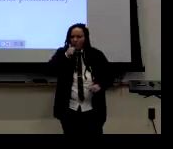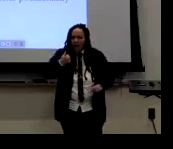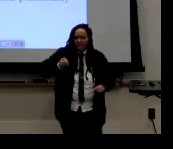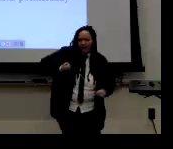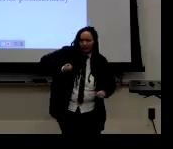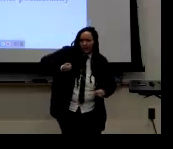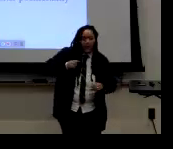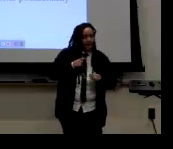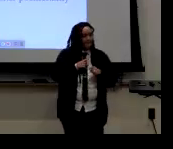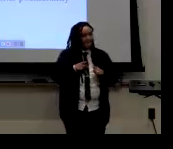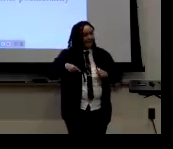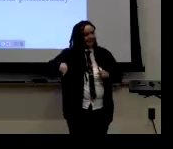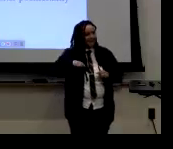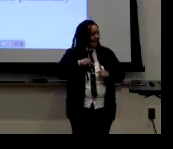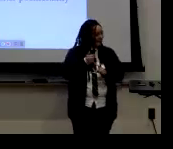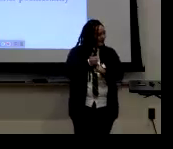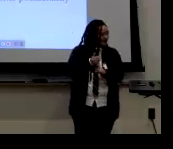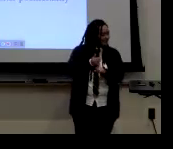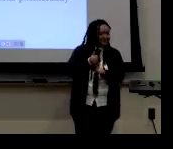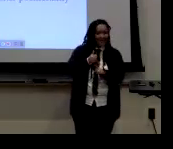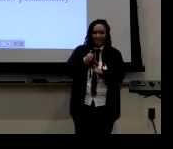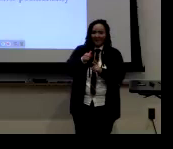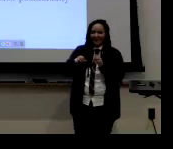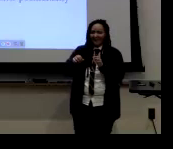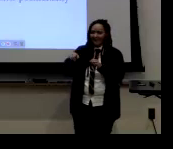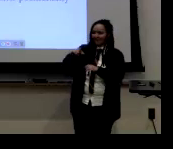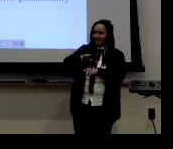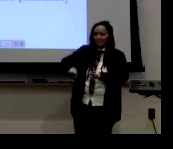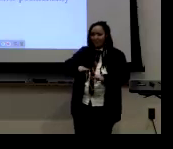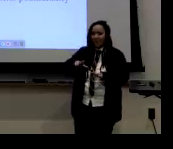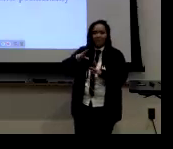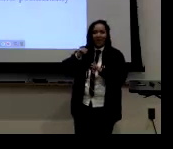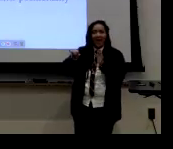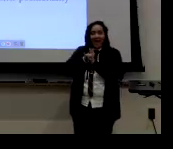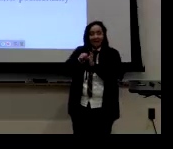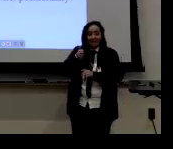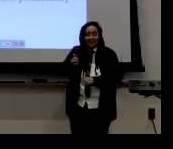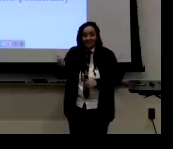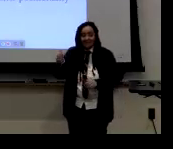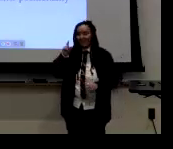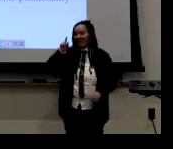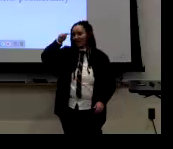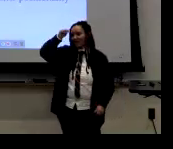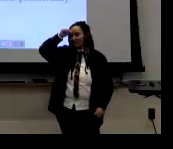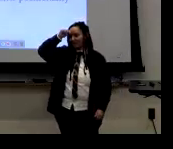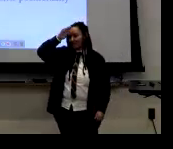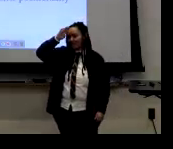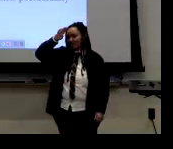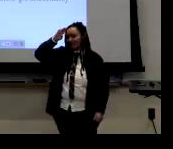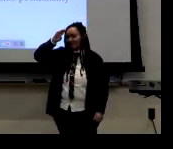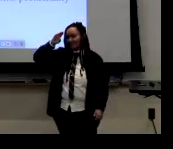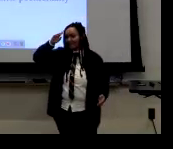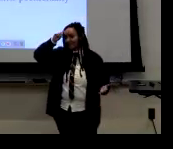And then they say, no, no, no. I'm not masculine. But. But. Their. Performativity.